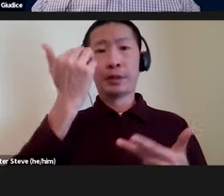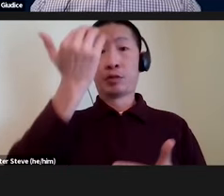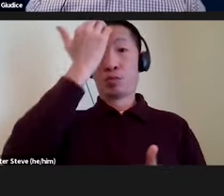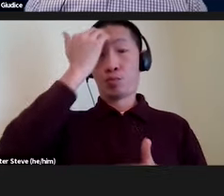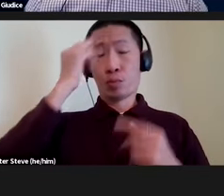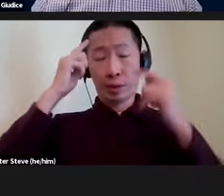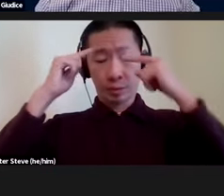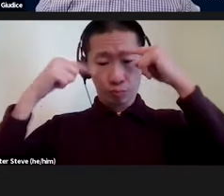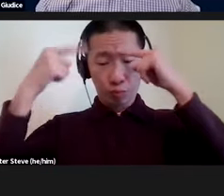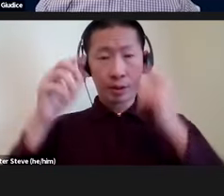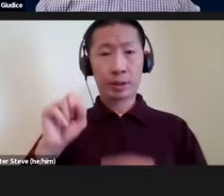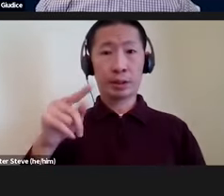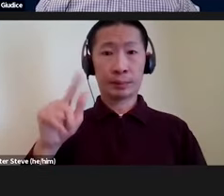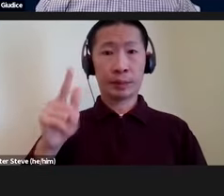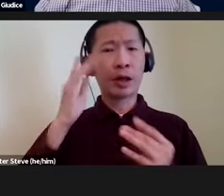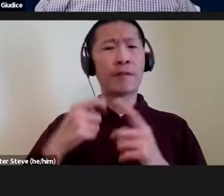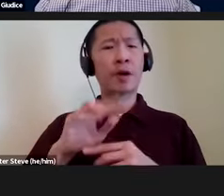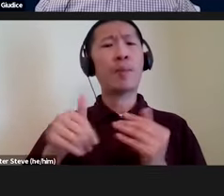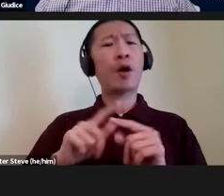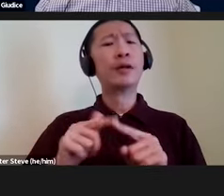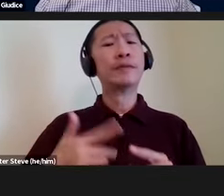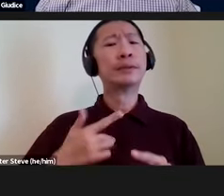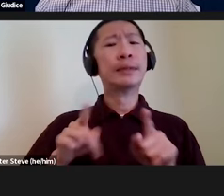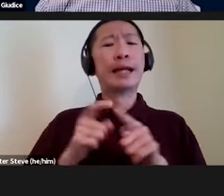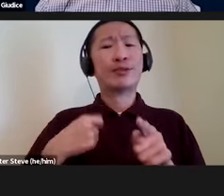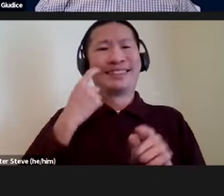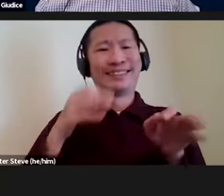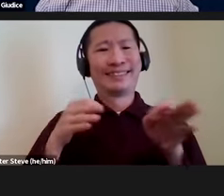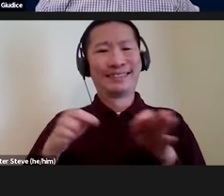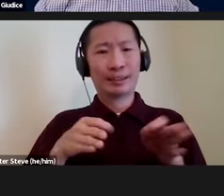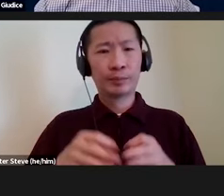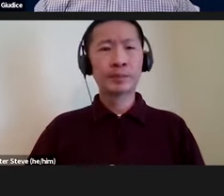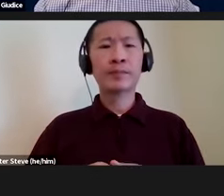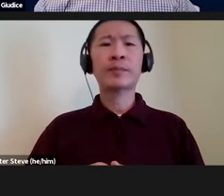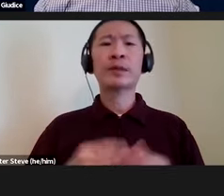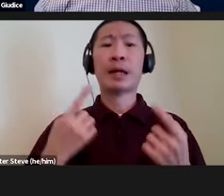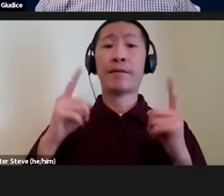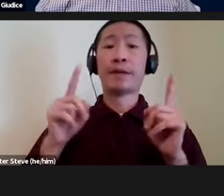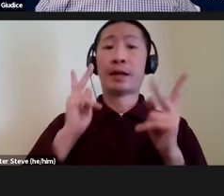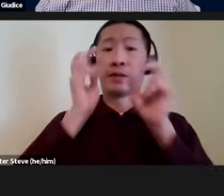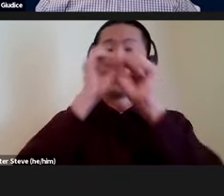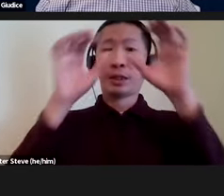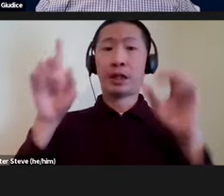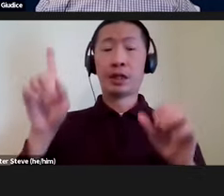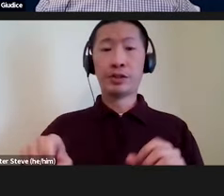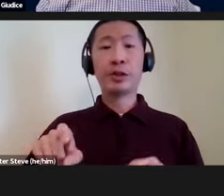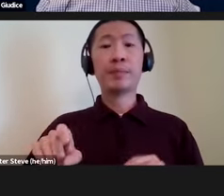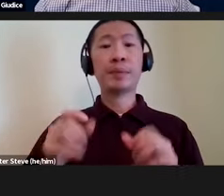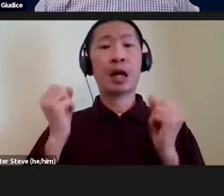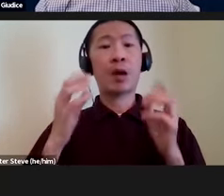processes spatial information from all of our senses, as we just described, effective visualizations should be